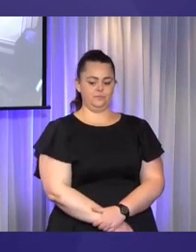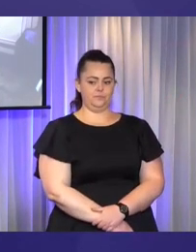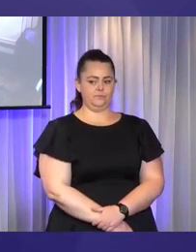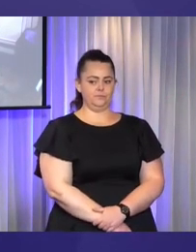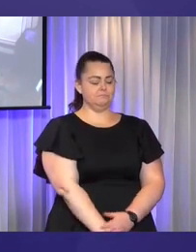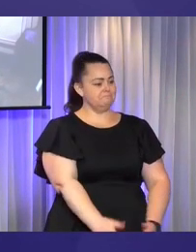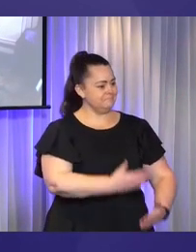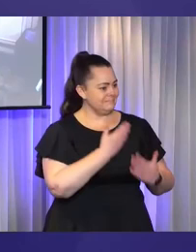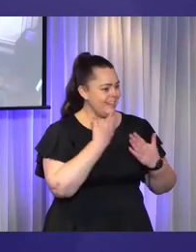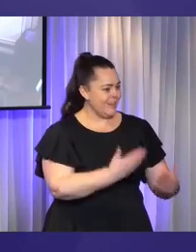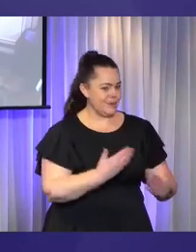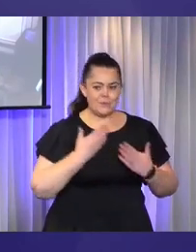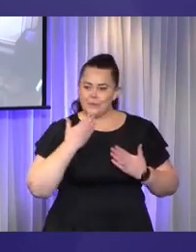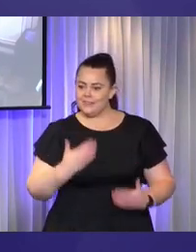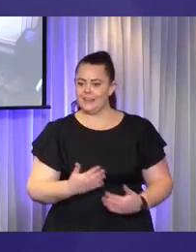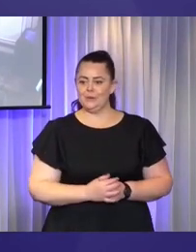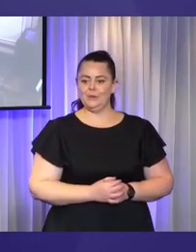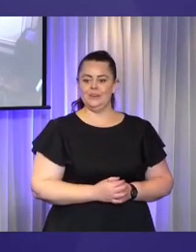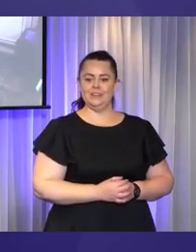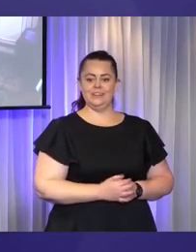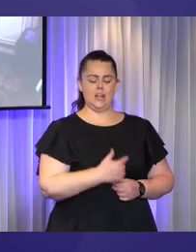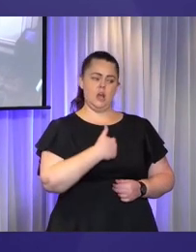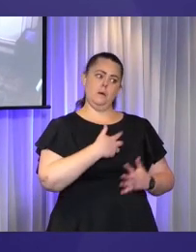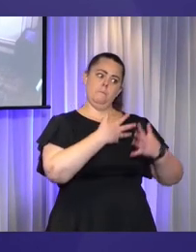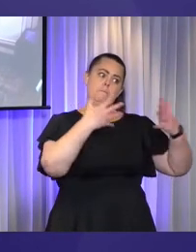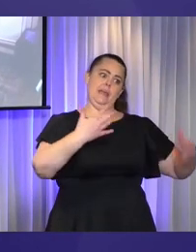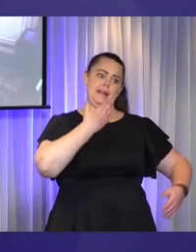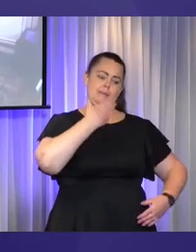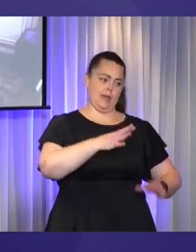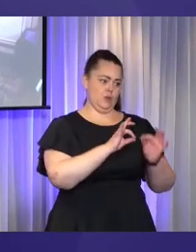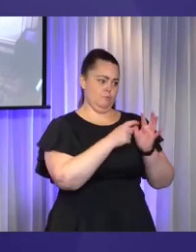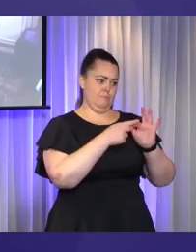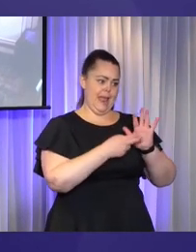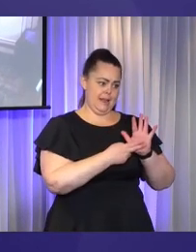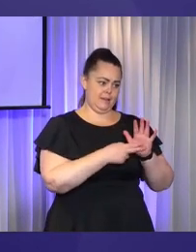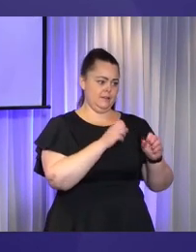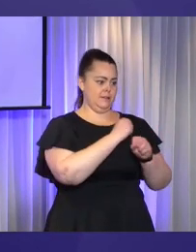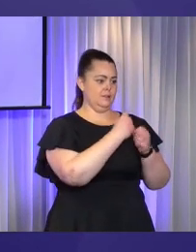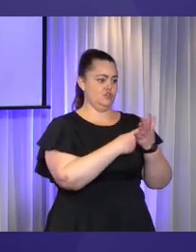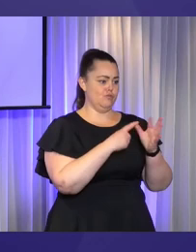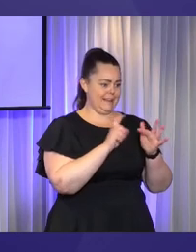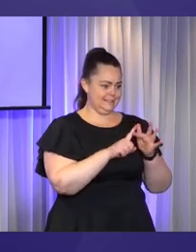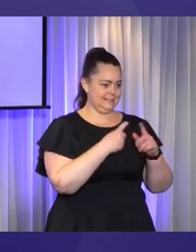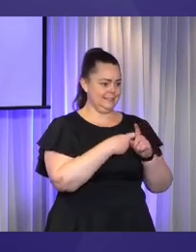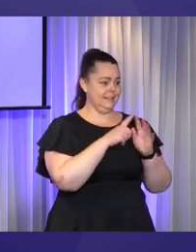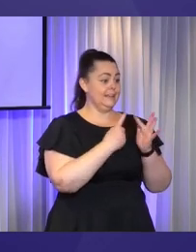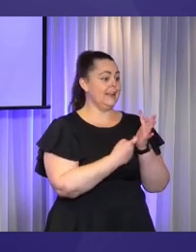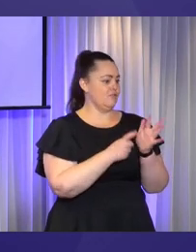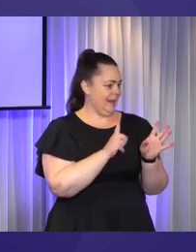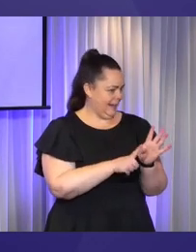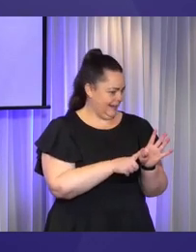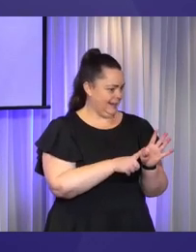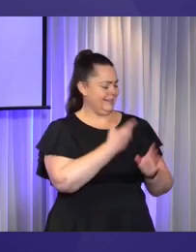Thank you so much. And as usual, I will say another huge thank you to Ben, Anne, Grace and Kerry. That was incredible. I learned a lot,